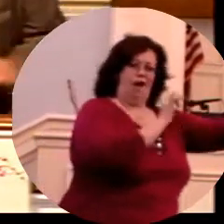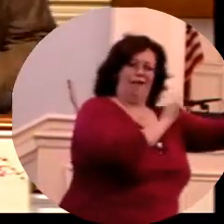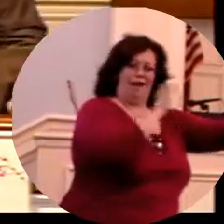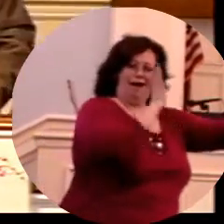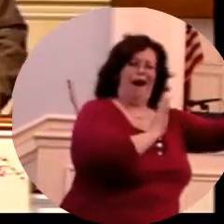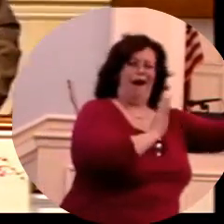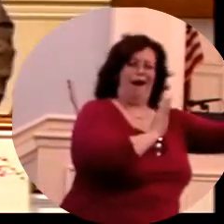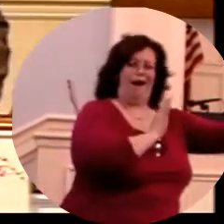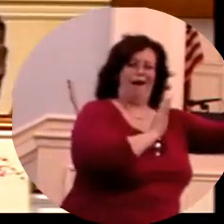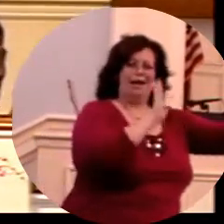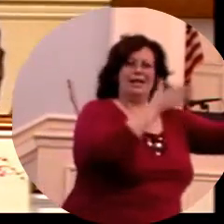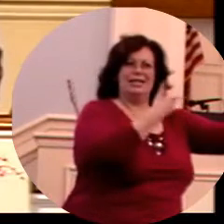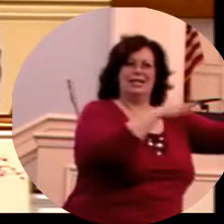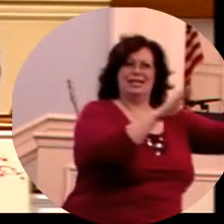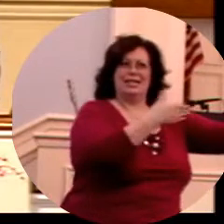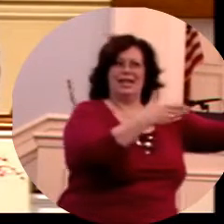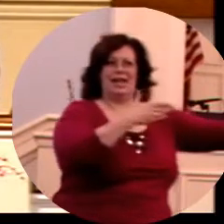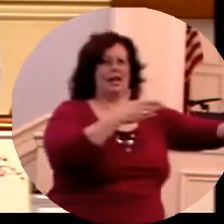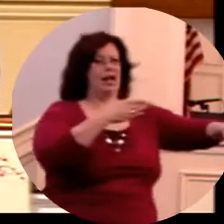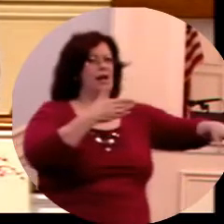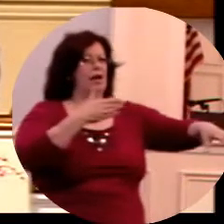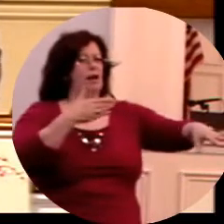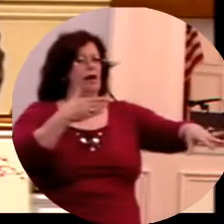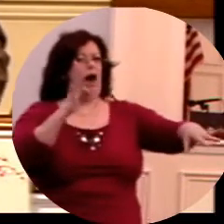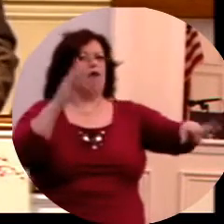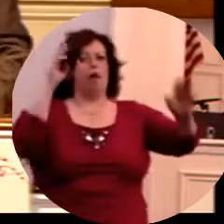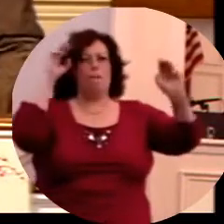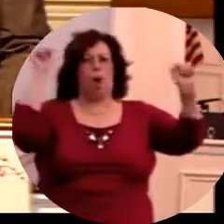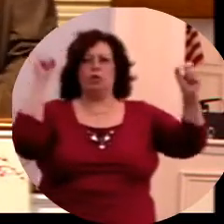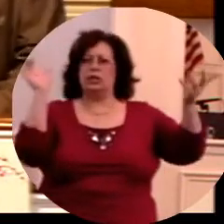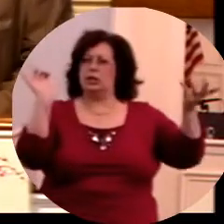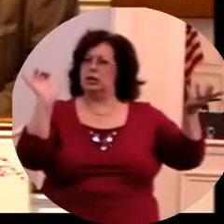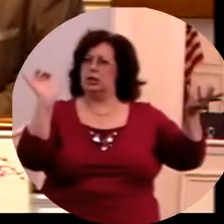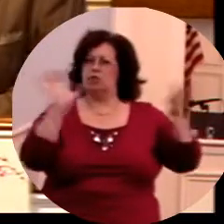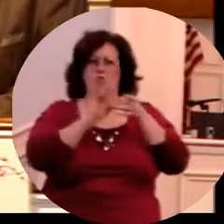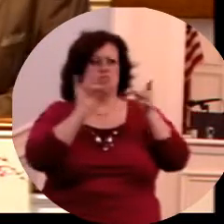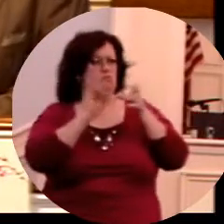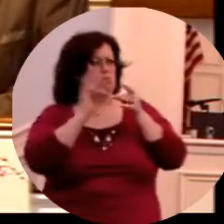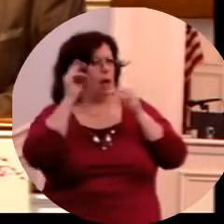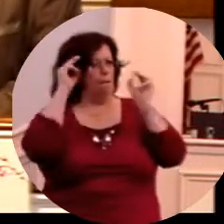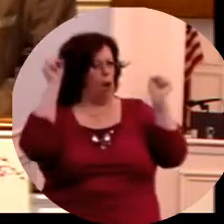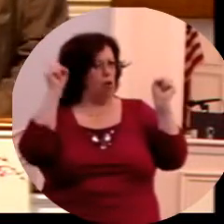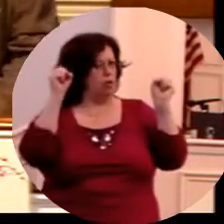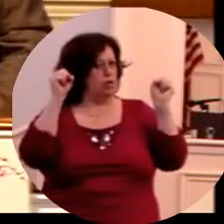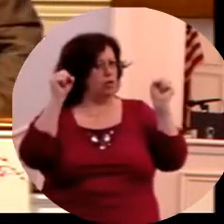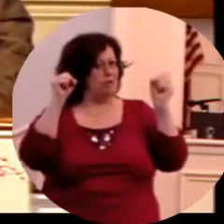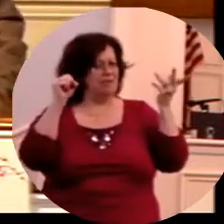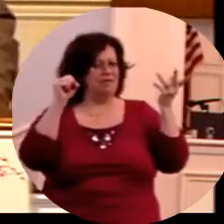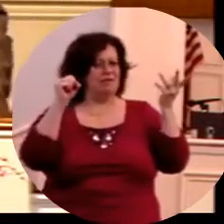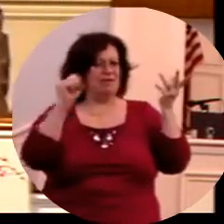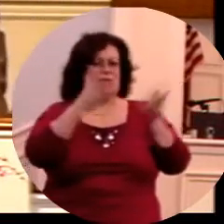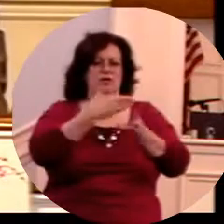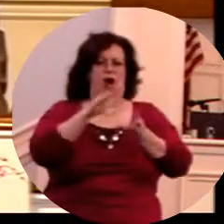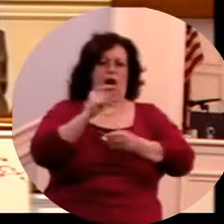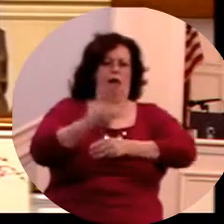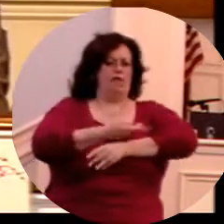And they sing the song of who? The song of Moses, the servant of God, and the song